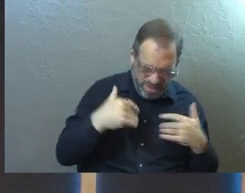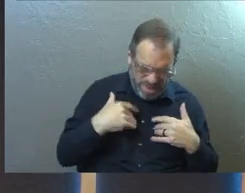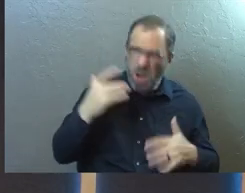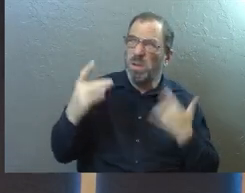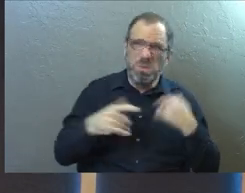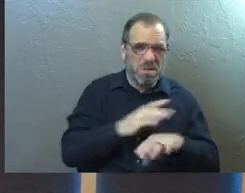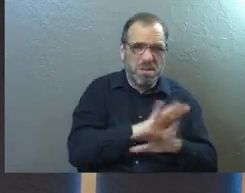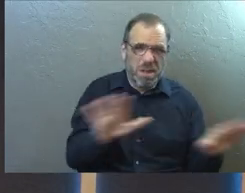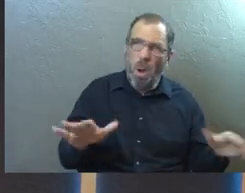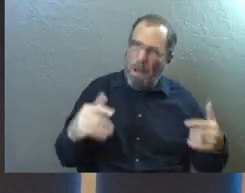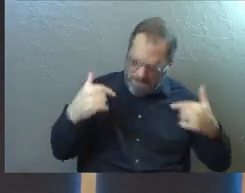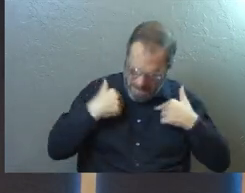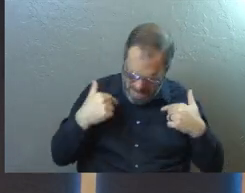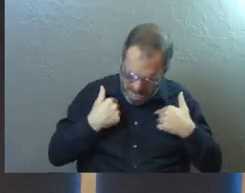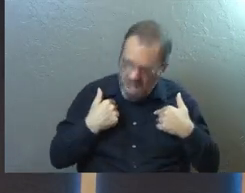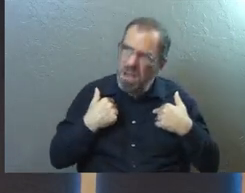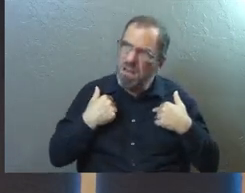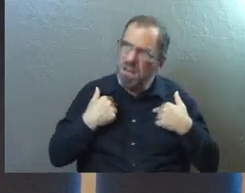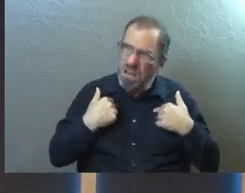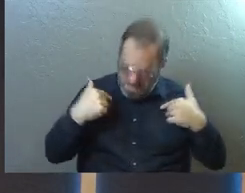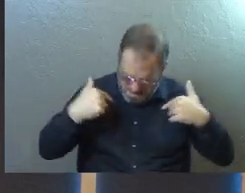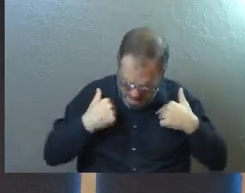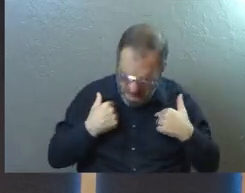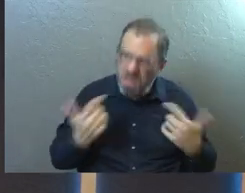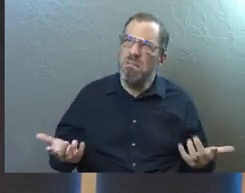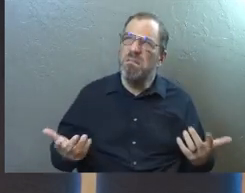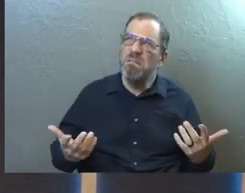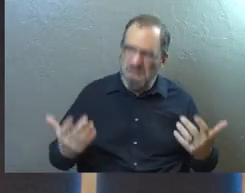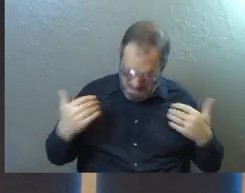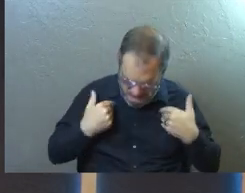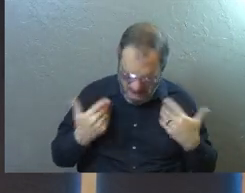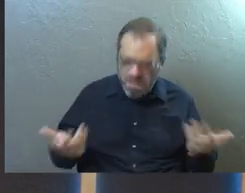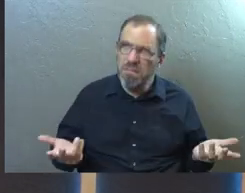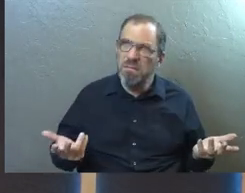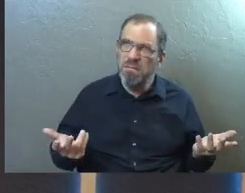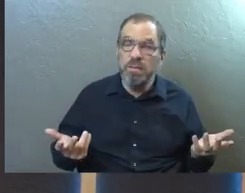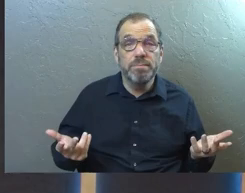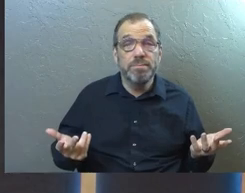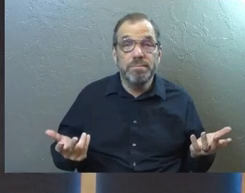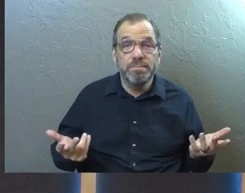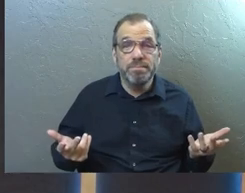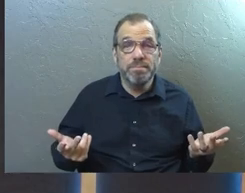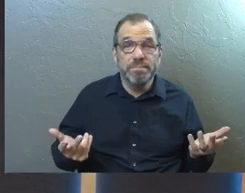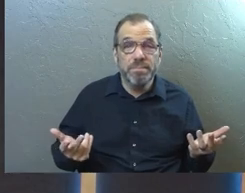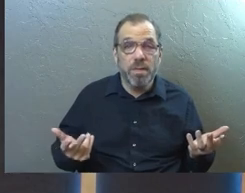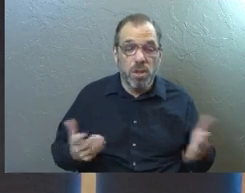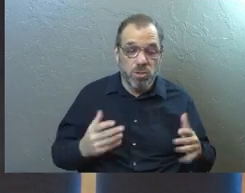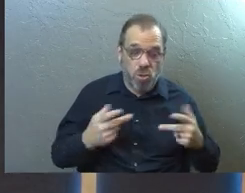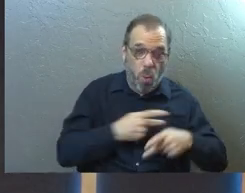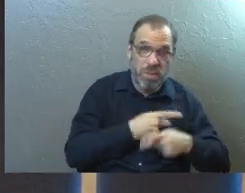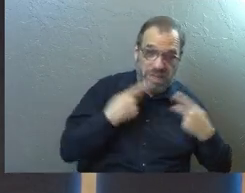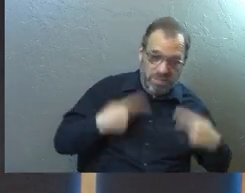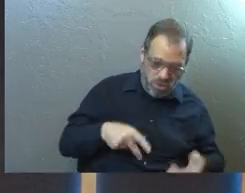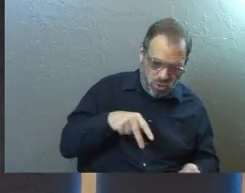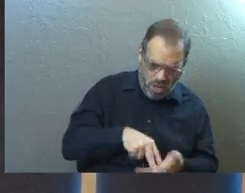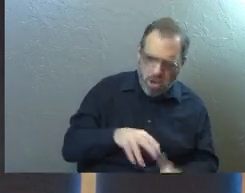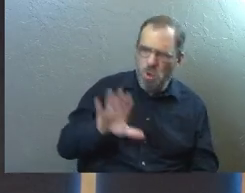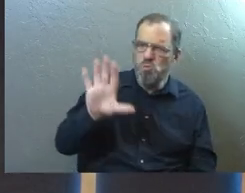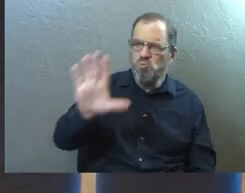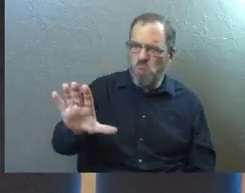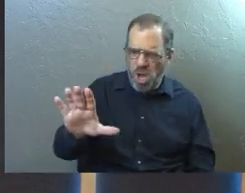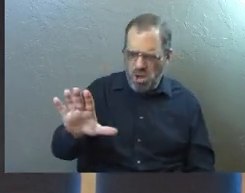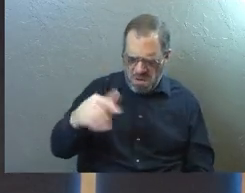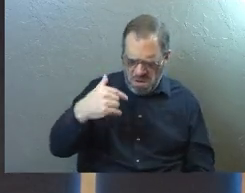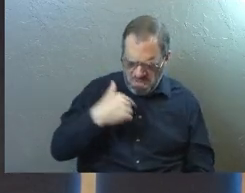rejoicing in the work that God's doing around me because I'm so focused on myself. And so these Pharisees are standing up and I think what's